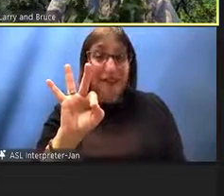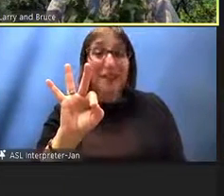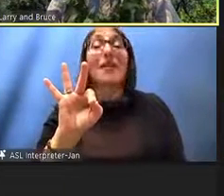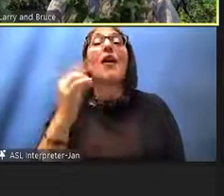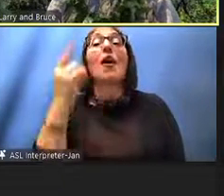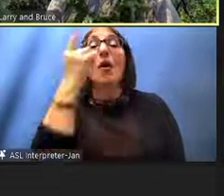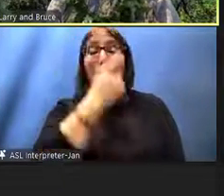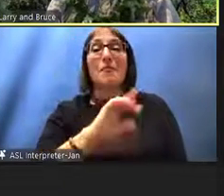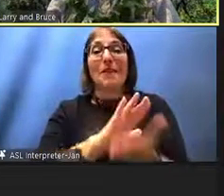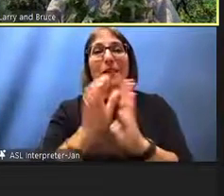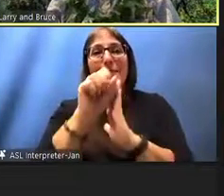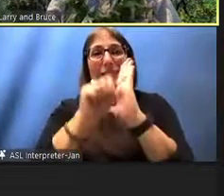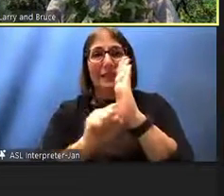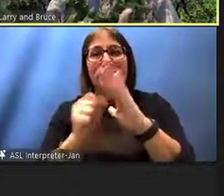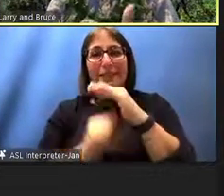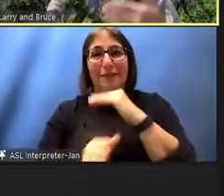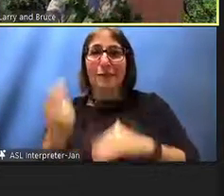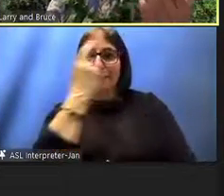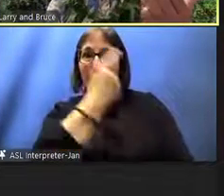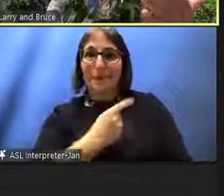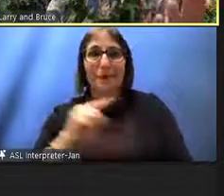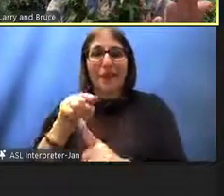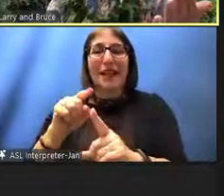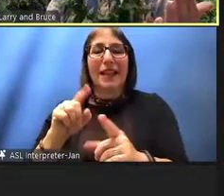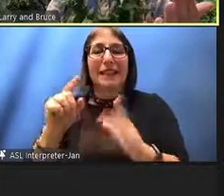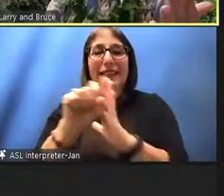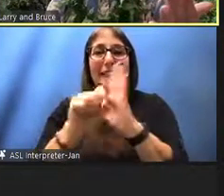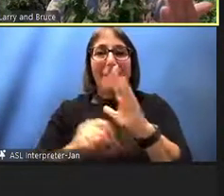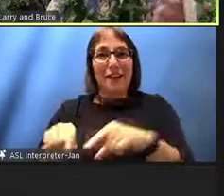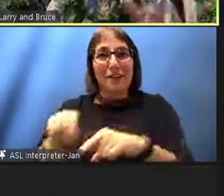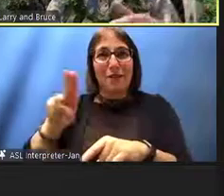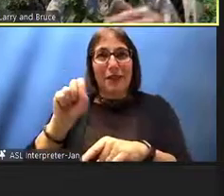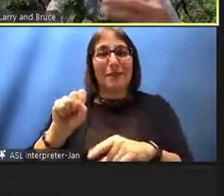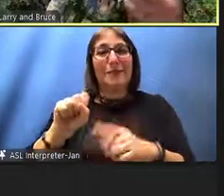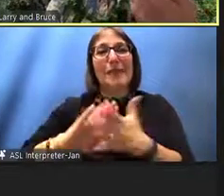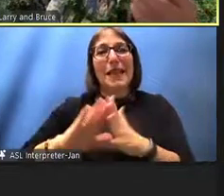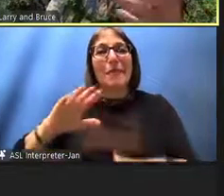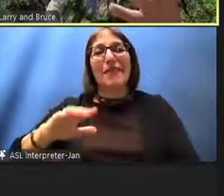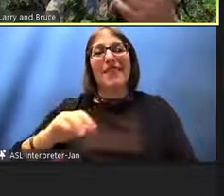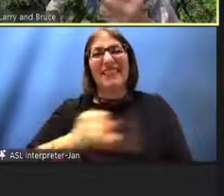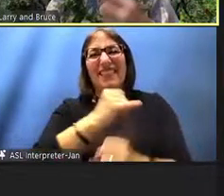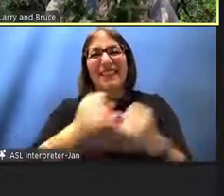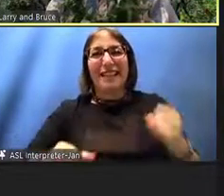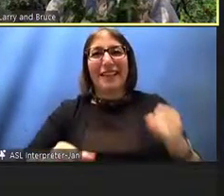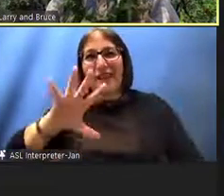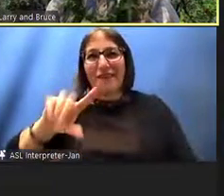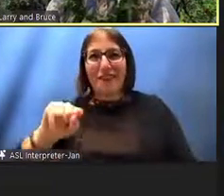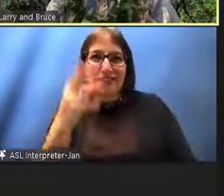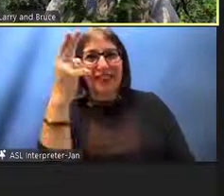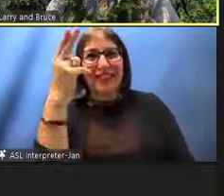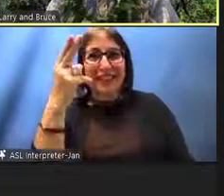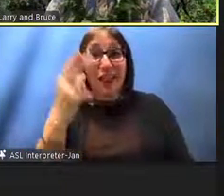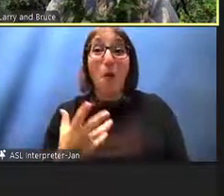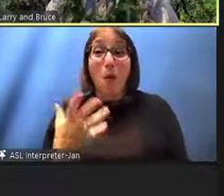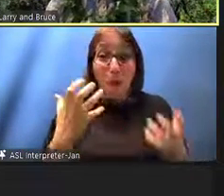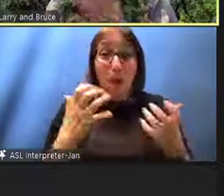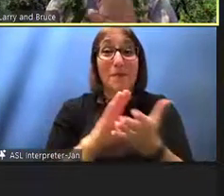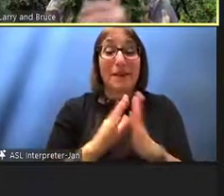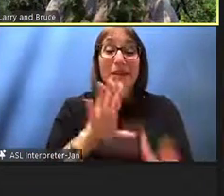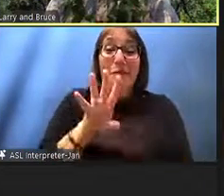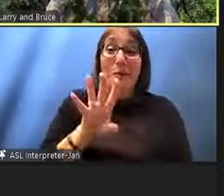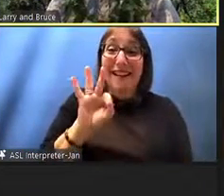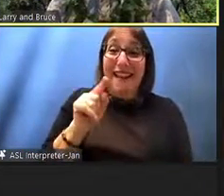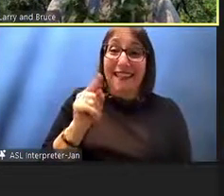state uh of the union the last the 50th state we were all campaigning to be the 49th state but